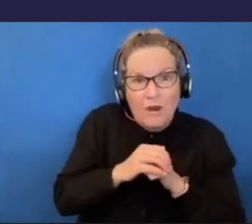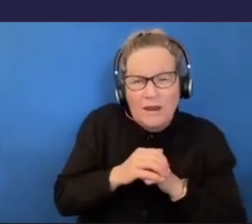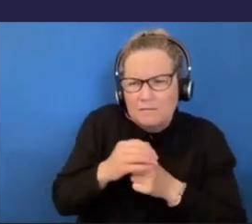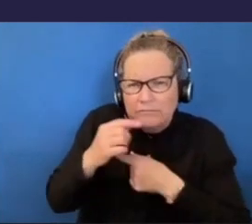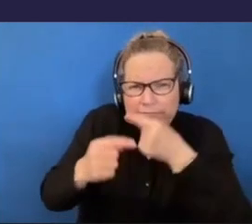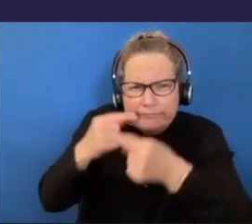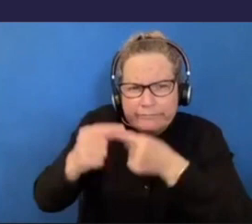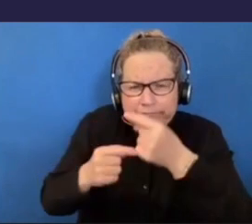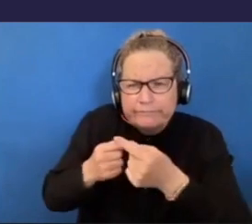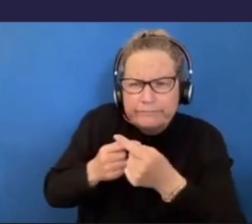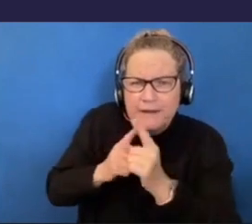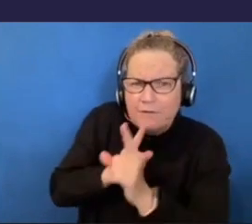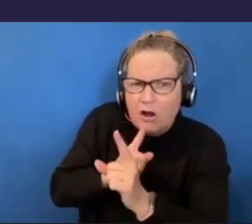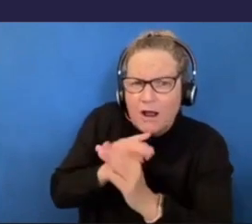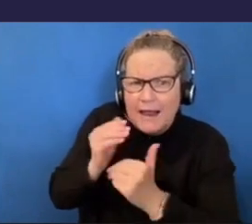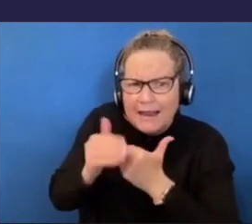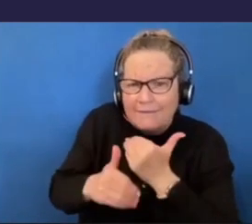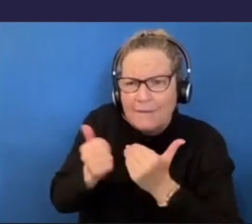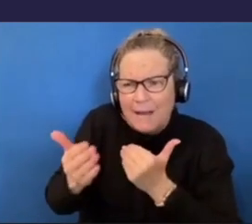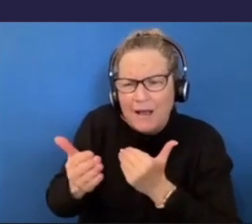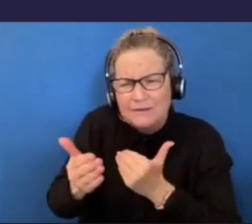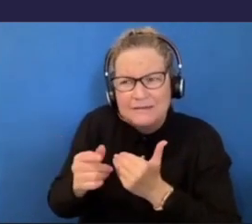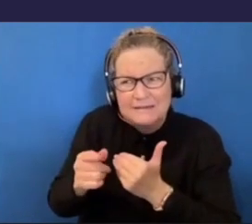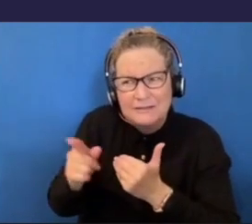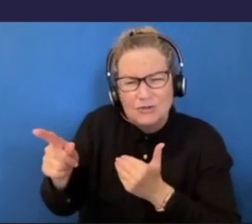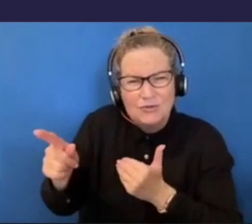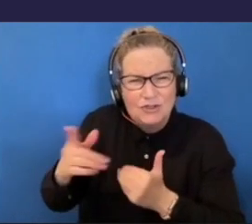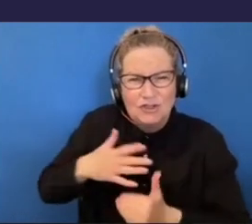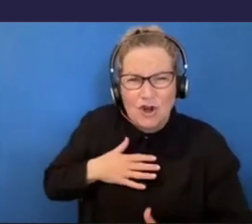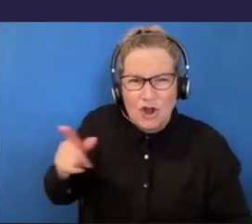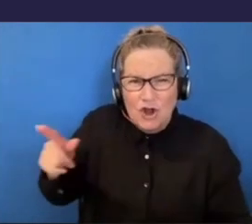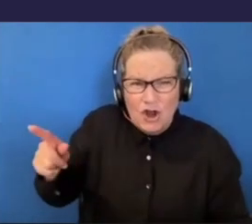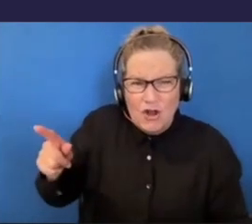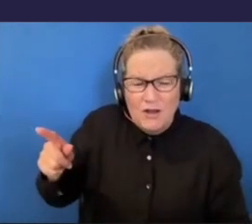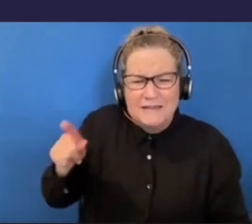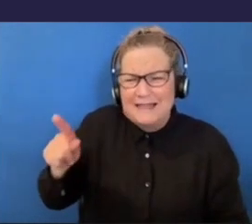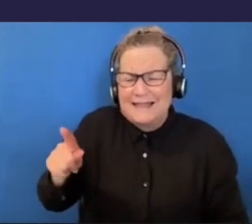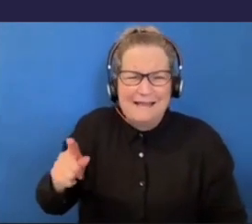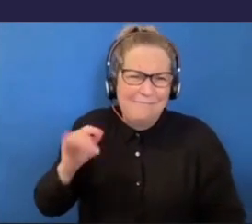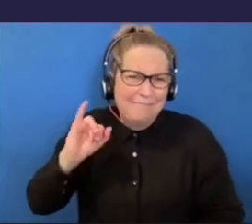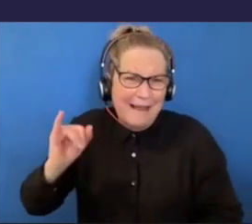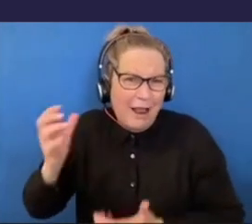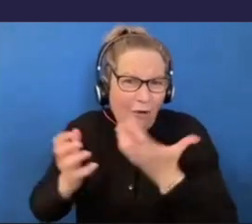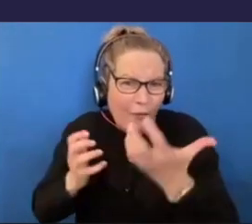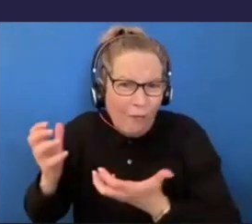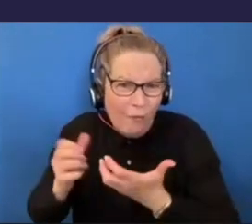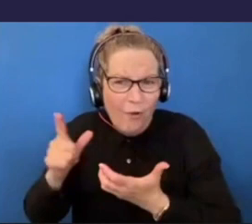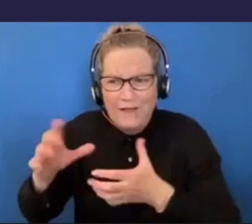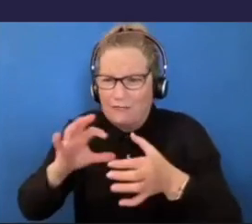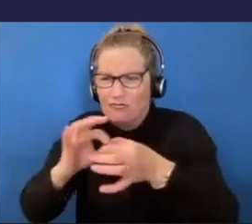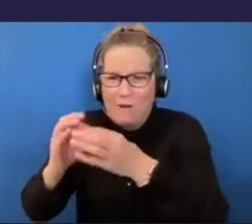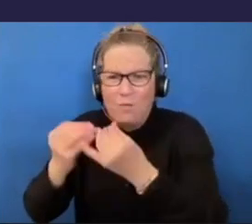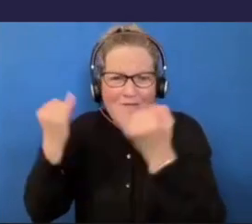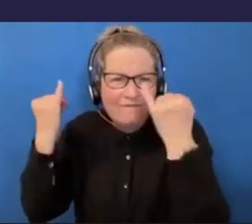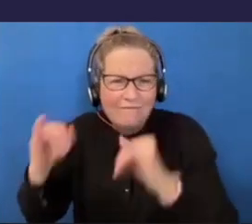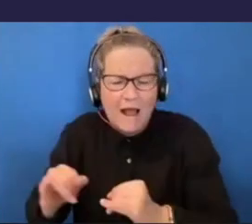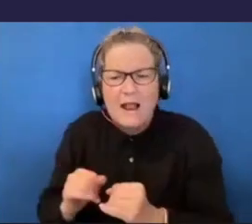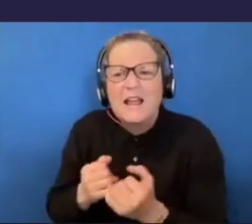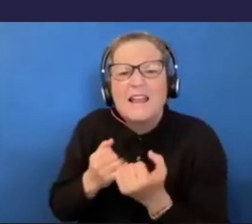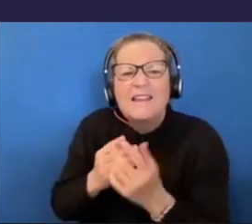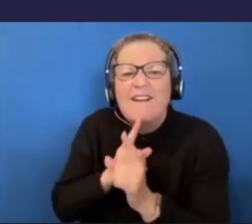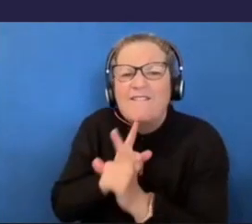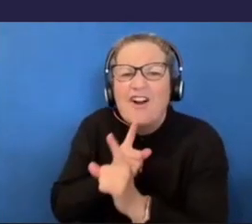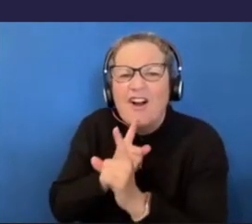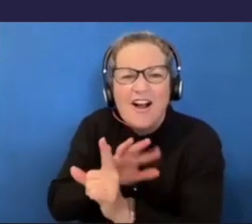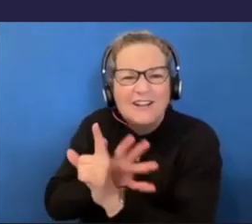relationship. Man, you don't want to date this person. They make a terrible lasagna. It's not going to work out. Or another